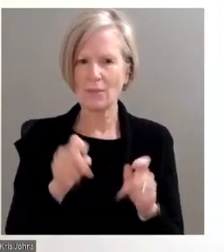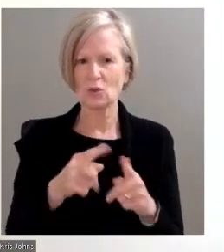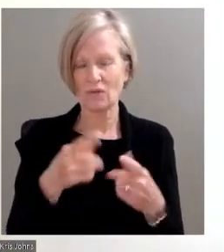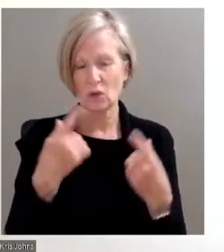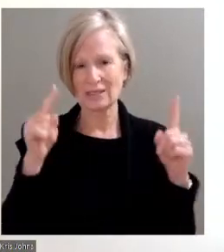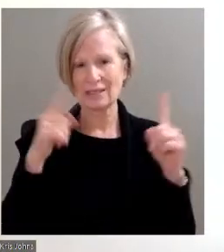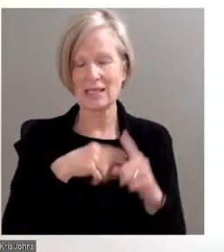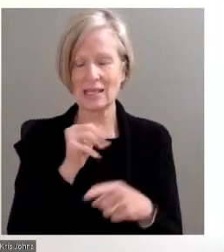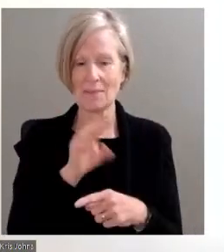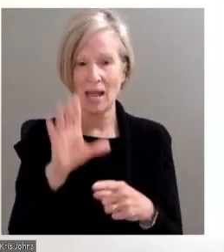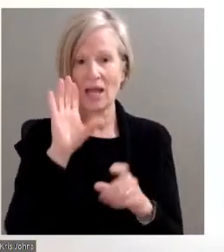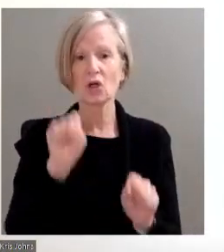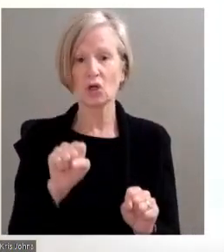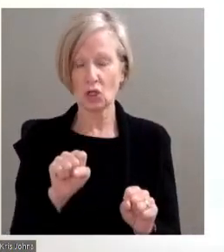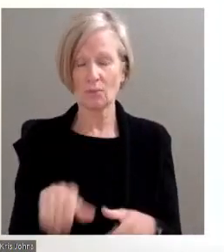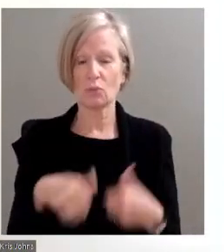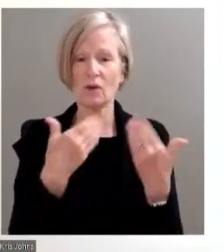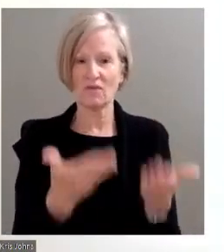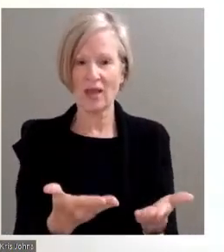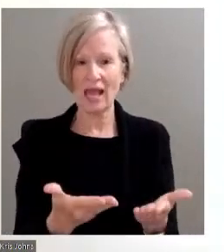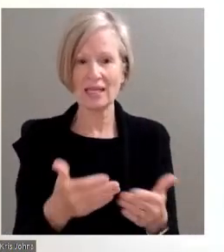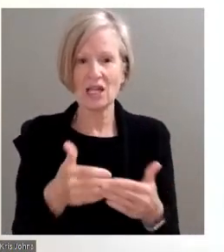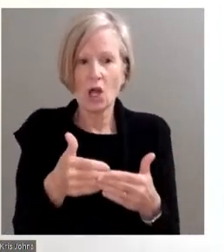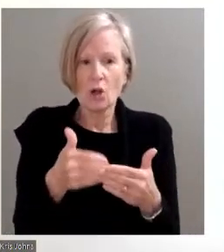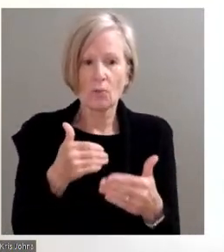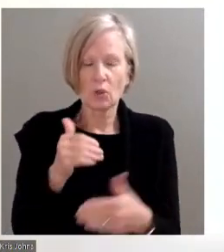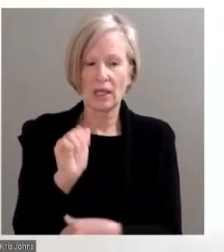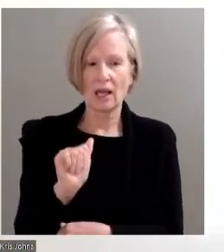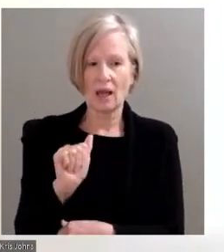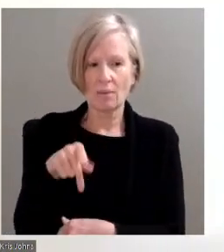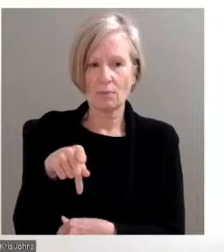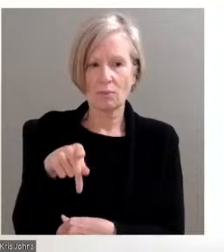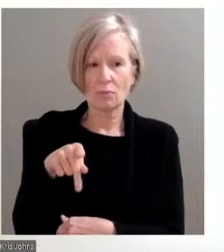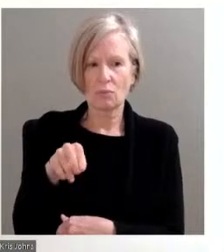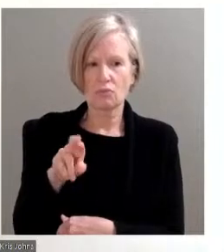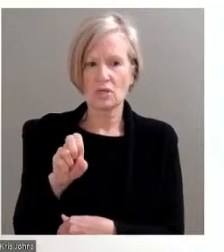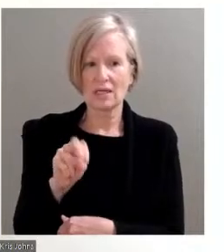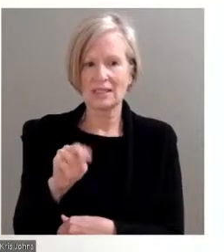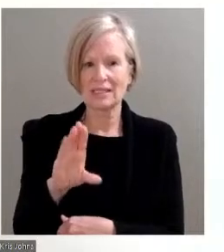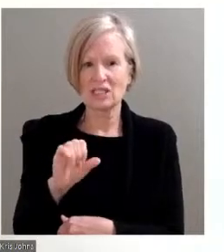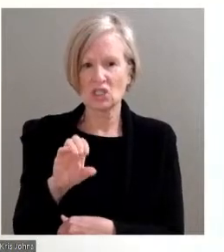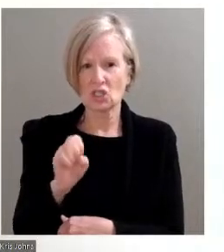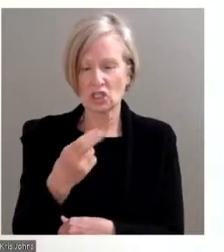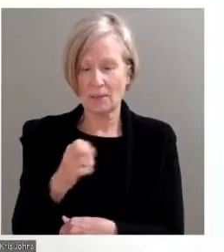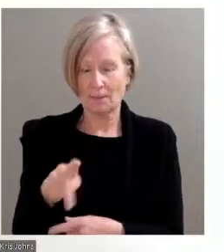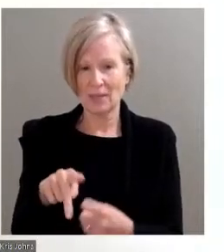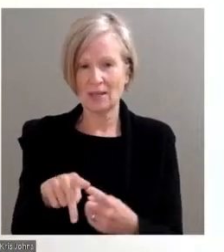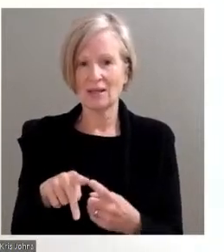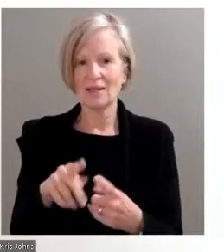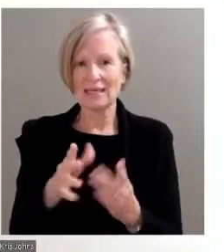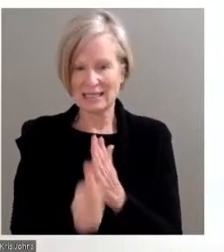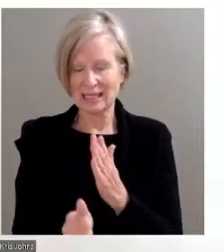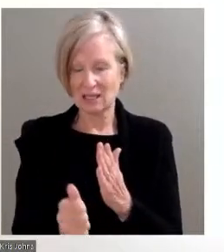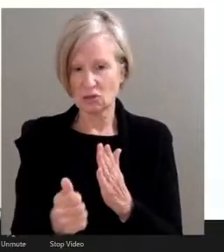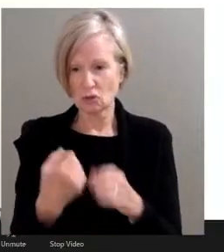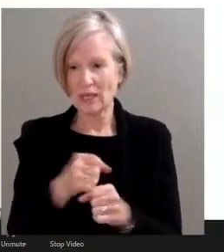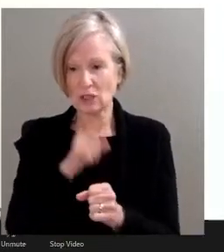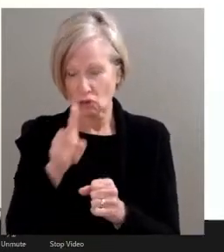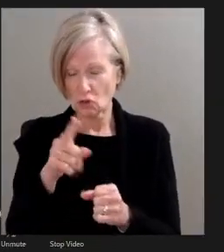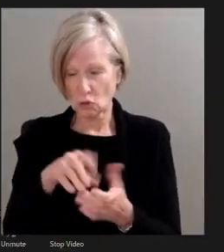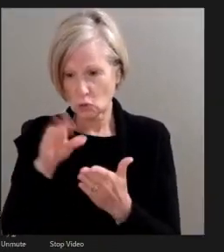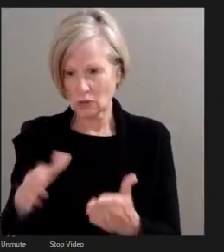And Mott can be a key provider of pre-apprenticeship skills that will guarantee those students have a long and rewarding career. Thank you very much.